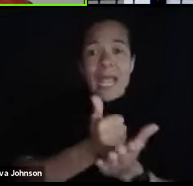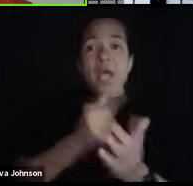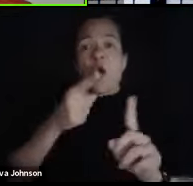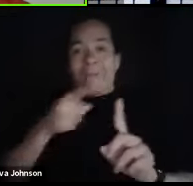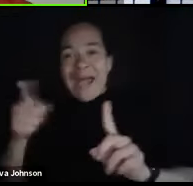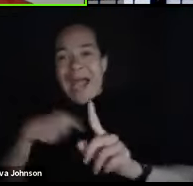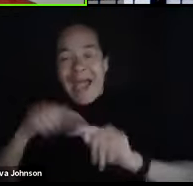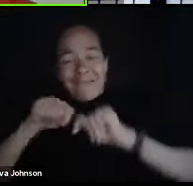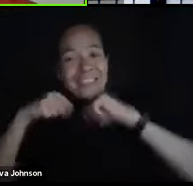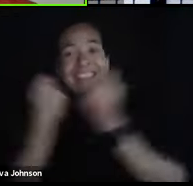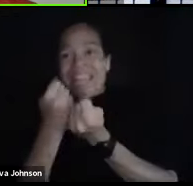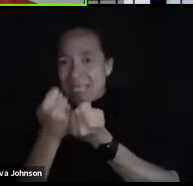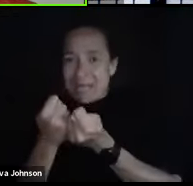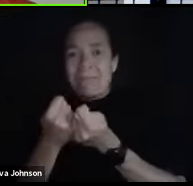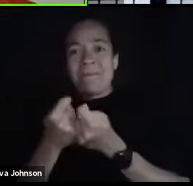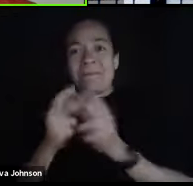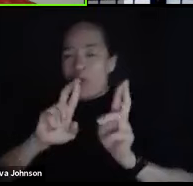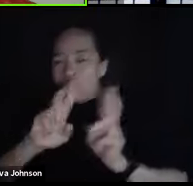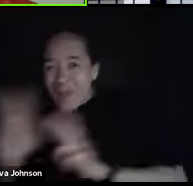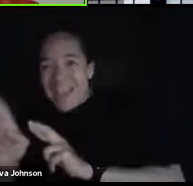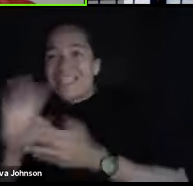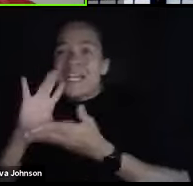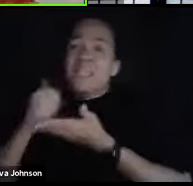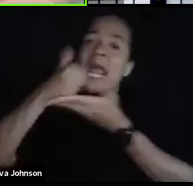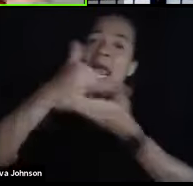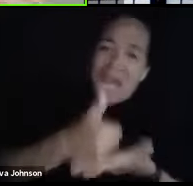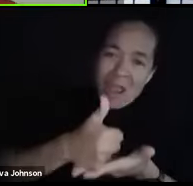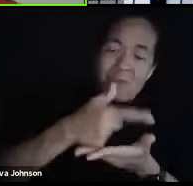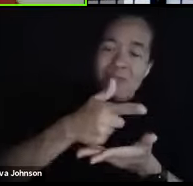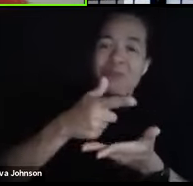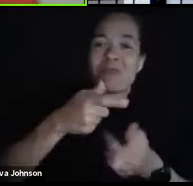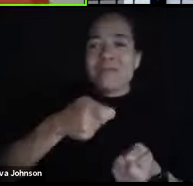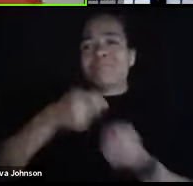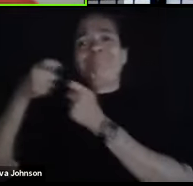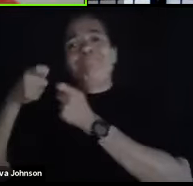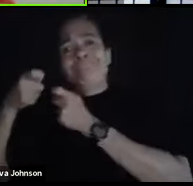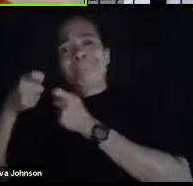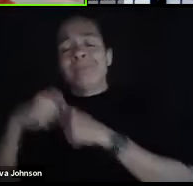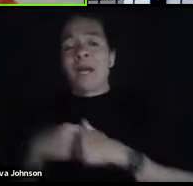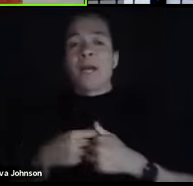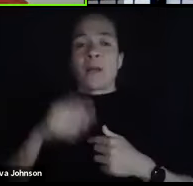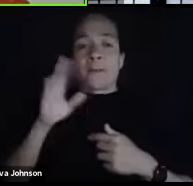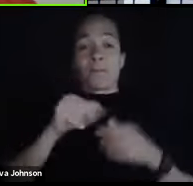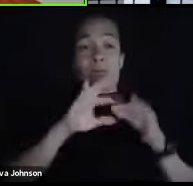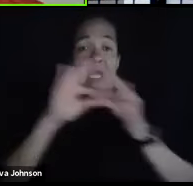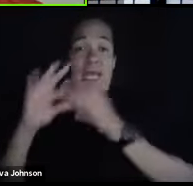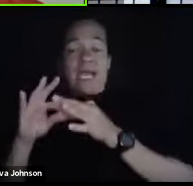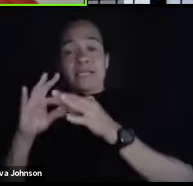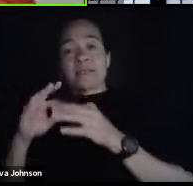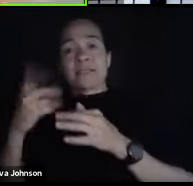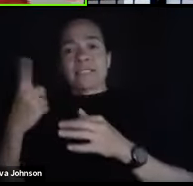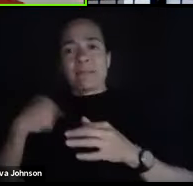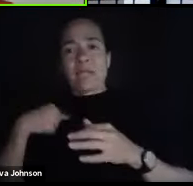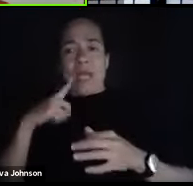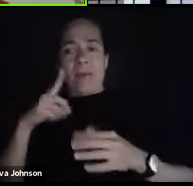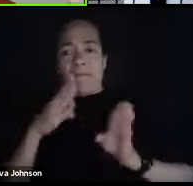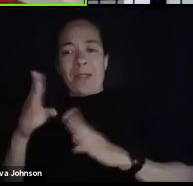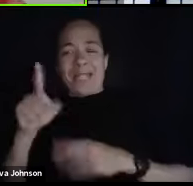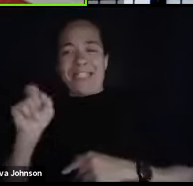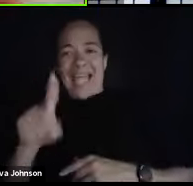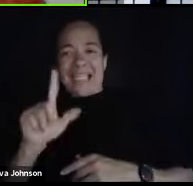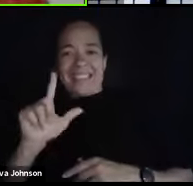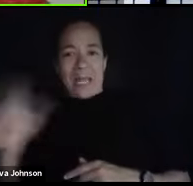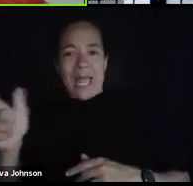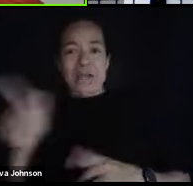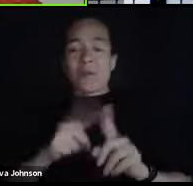at the University of Louisville who is there to help you. And it kind of goes into something else that I was going to ask about later. But, and Dr. Ross, if you